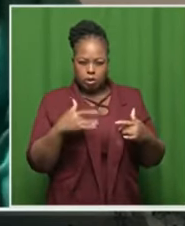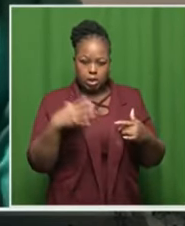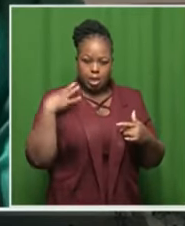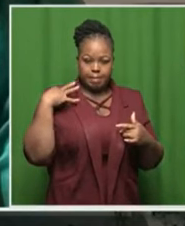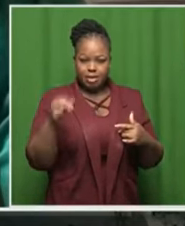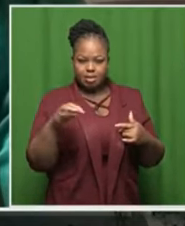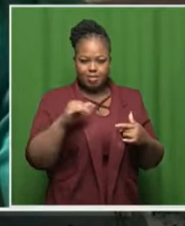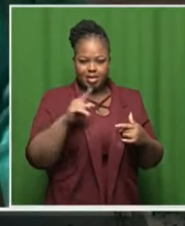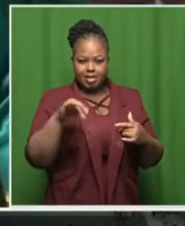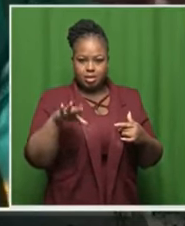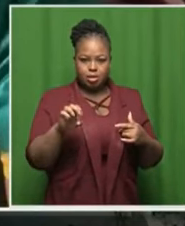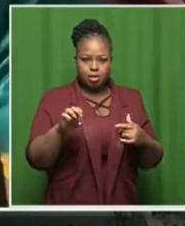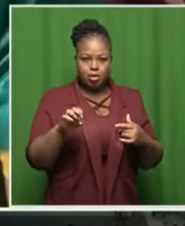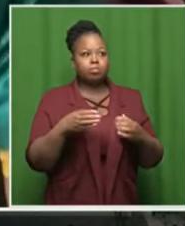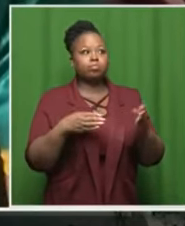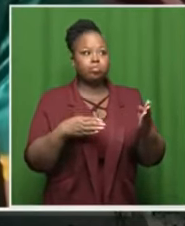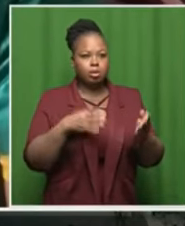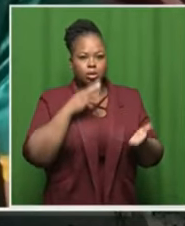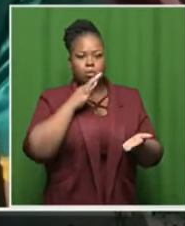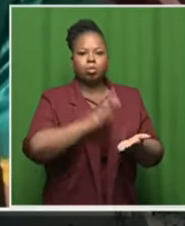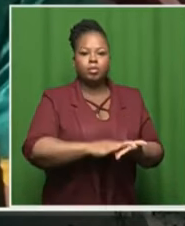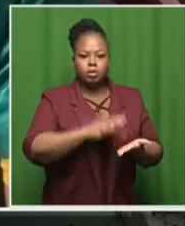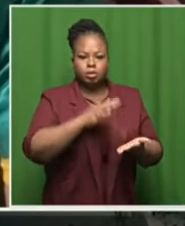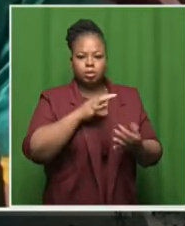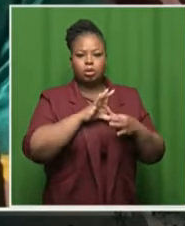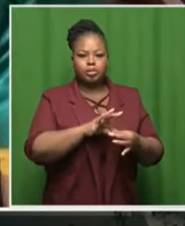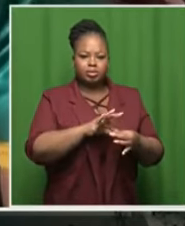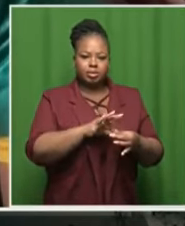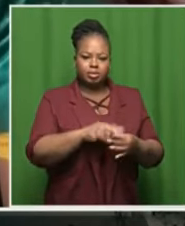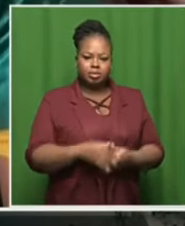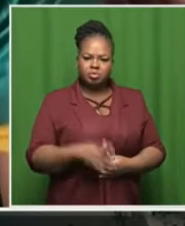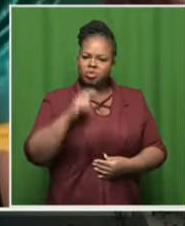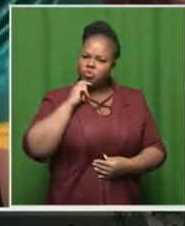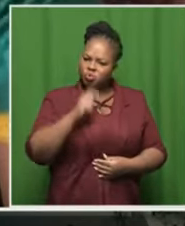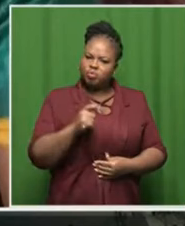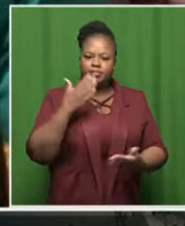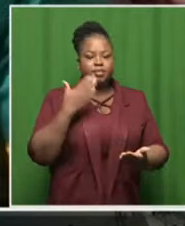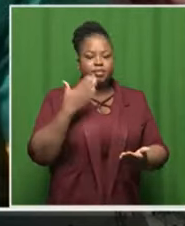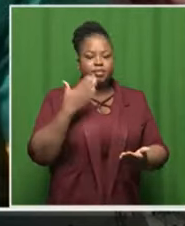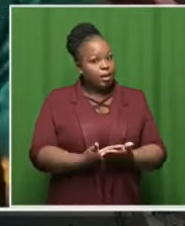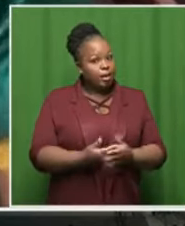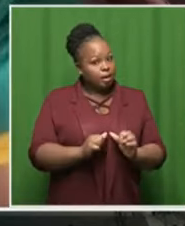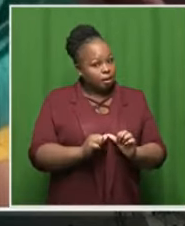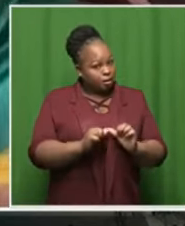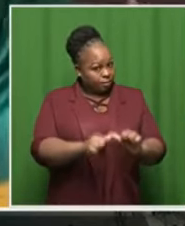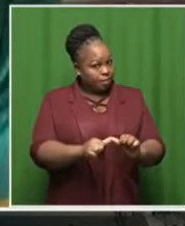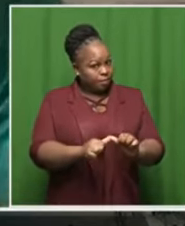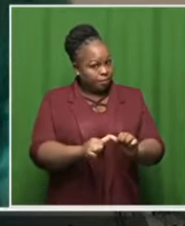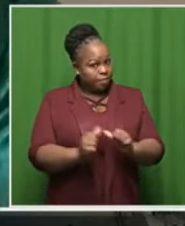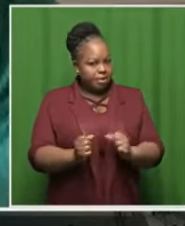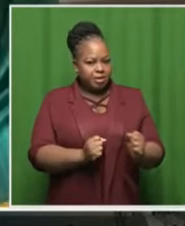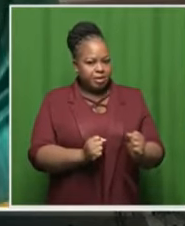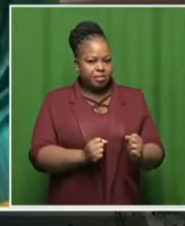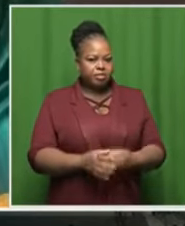minister mckenzie goes he is making promises and commitments and will he be able to keep to those uh